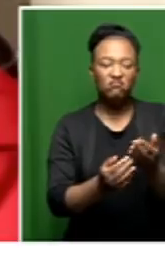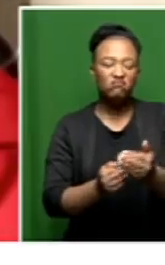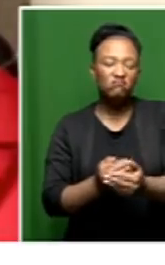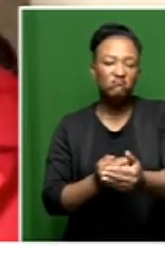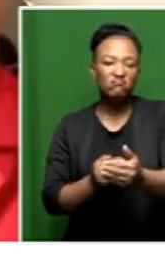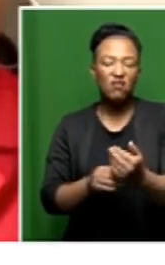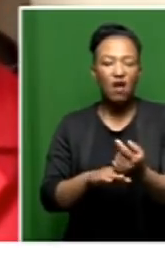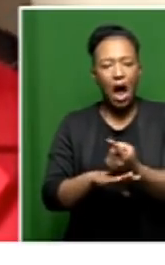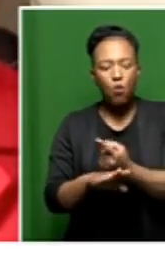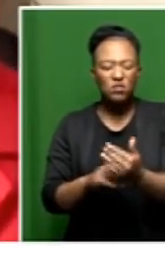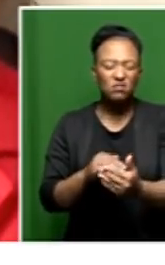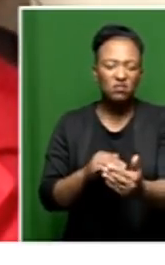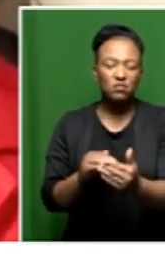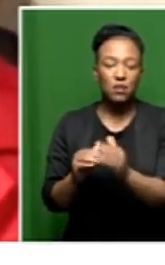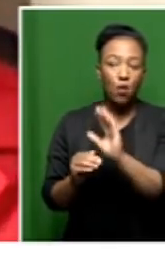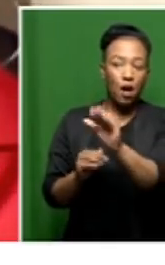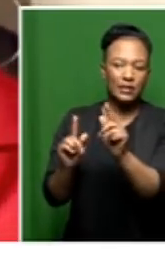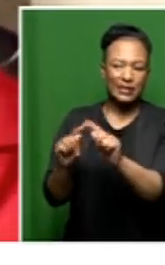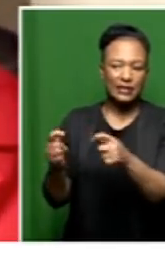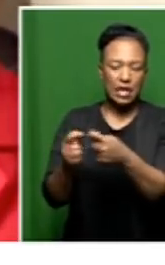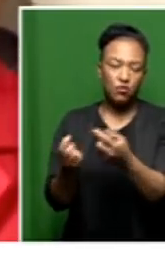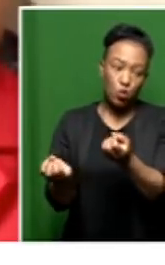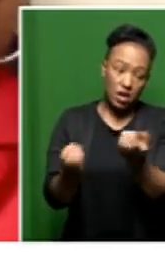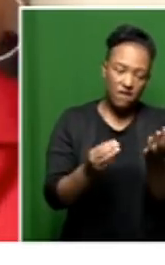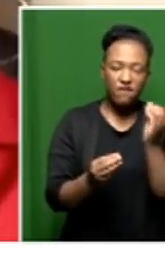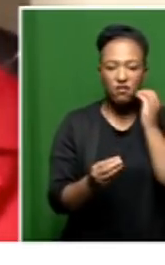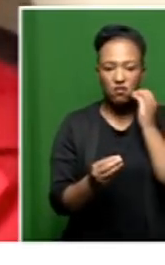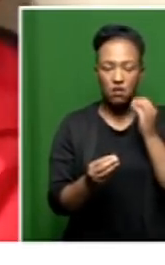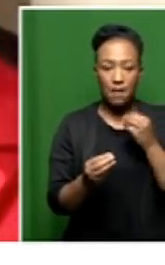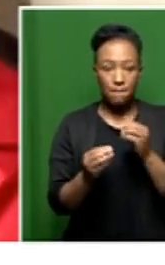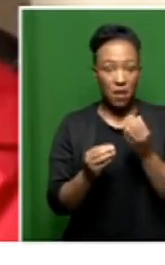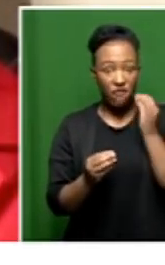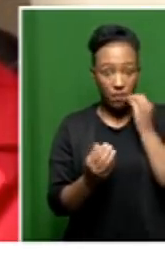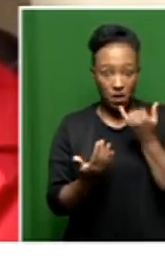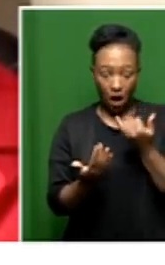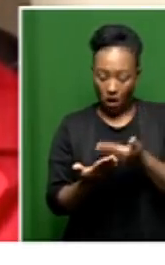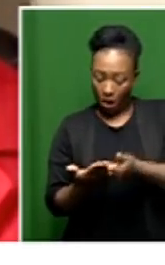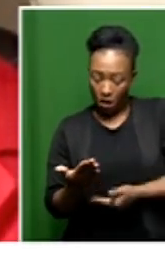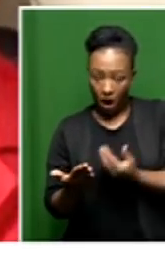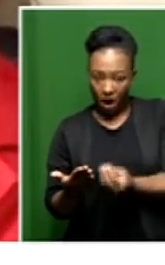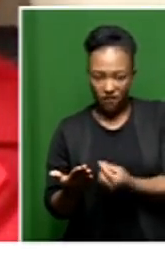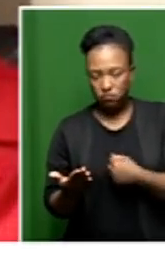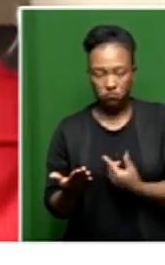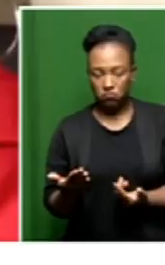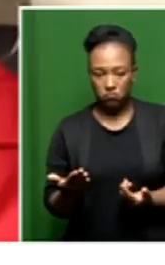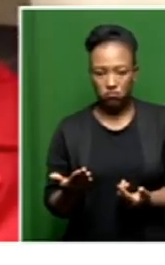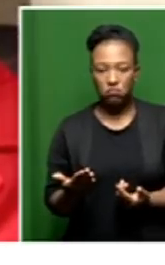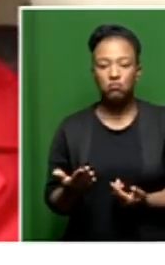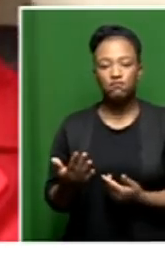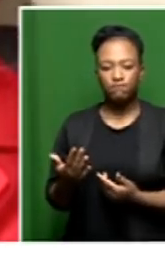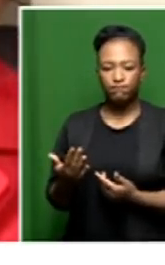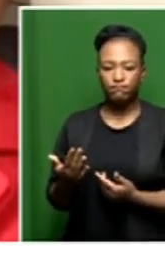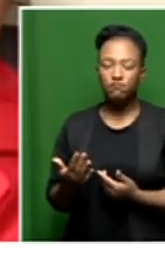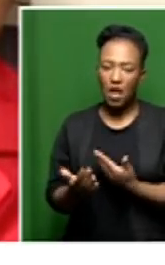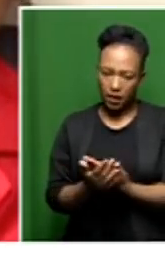next few hours. I can ask the team to provide that information. It's not information that I have at my disposal right now. We'll appreciate that. But